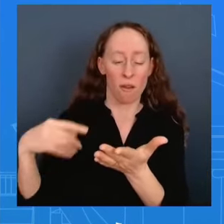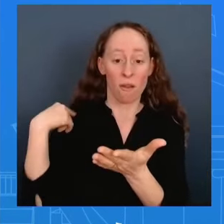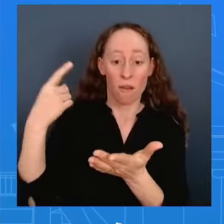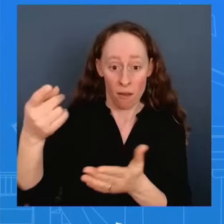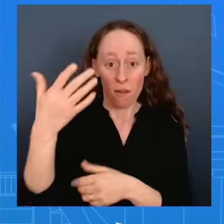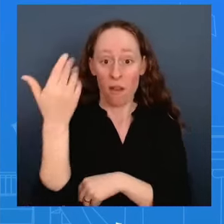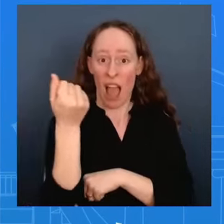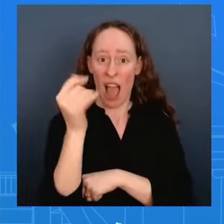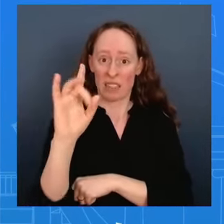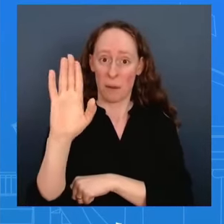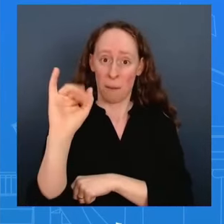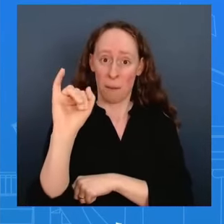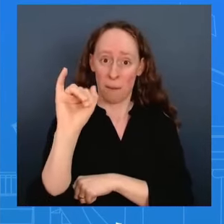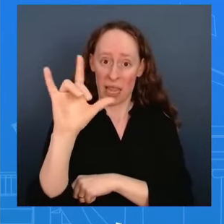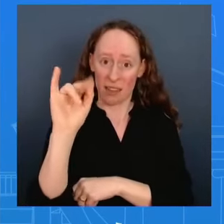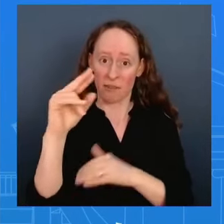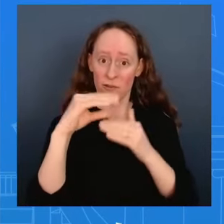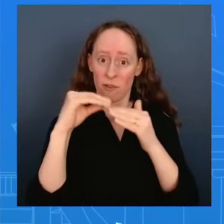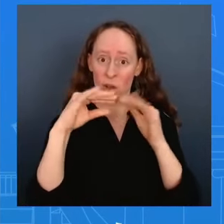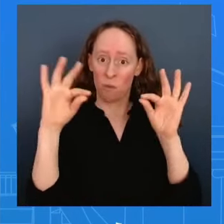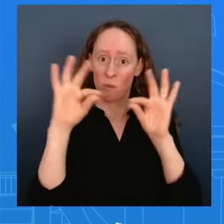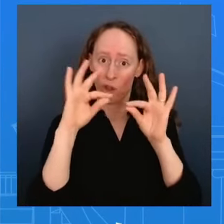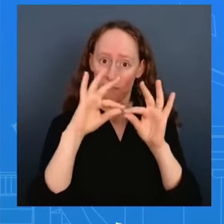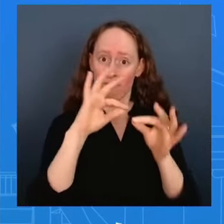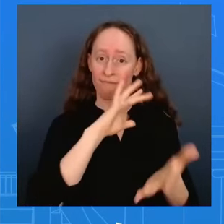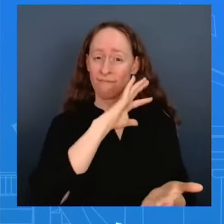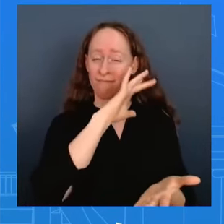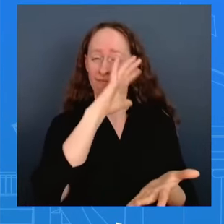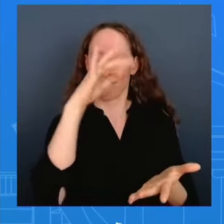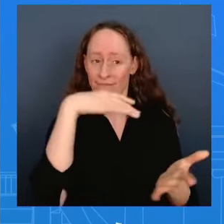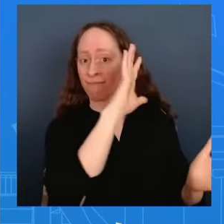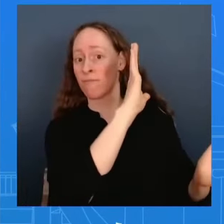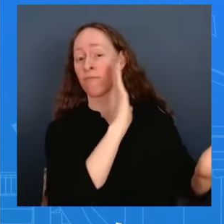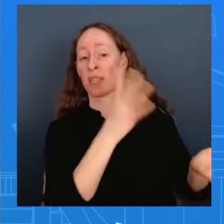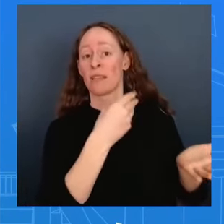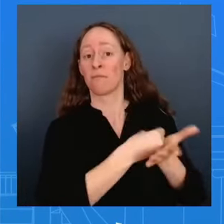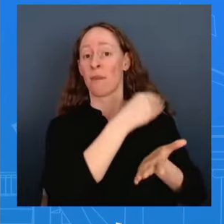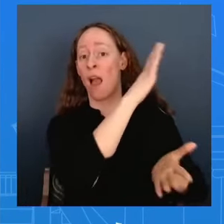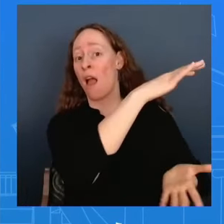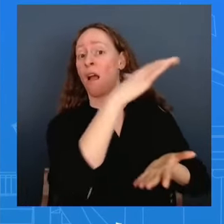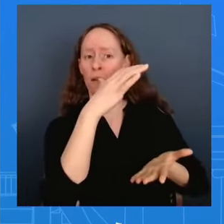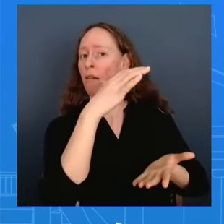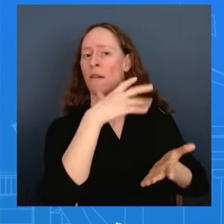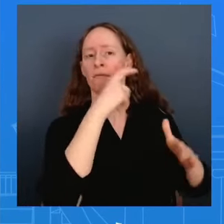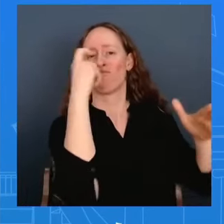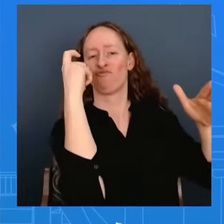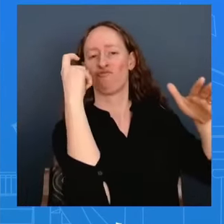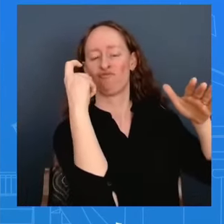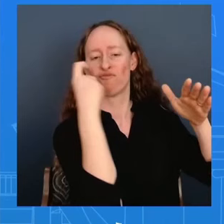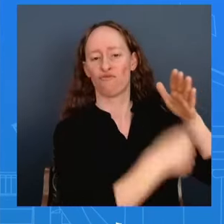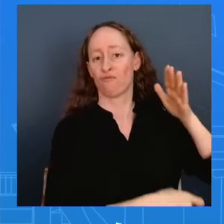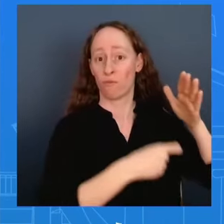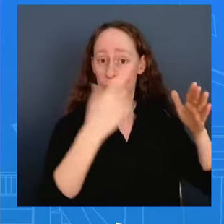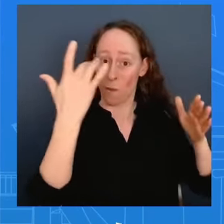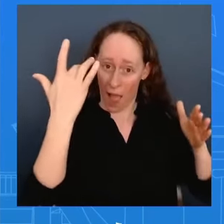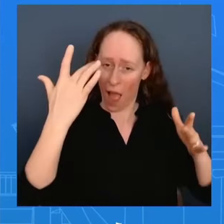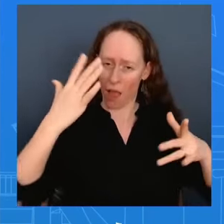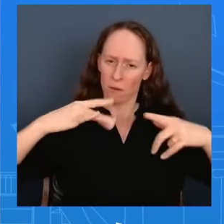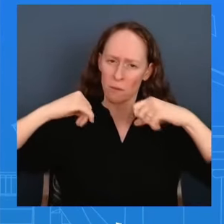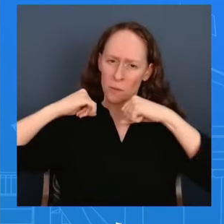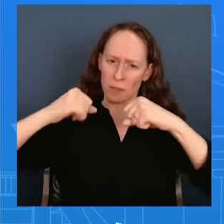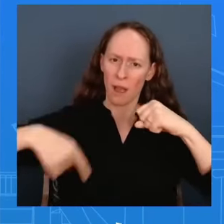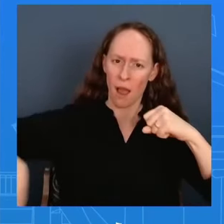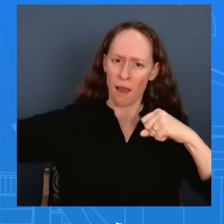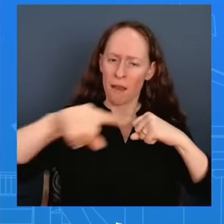will protect american workers and businesses from china's unfair trade practices as you've heard the president often